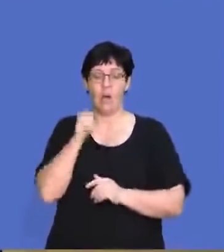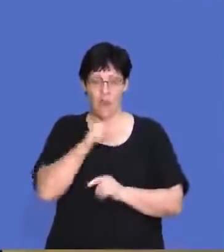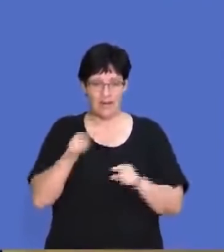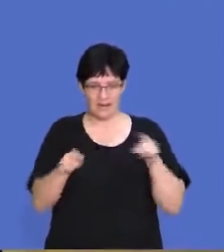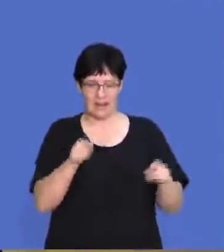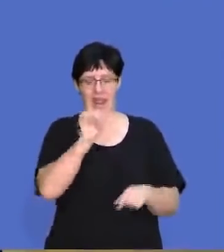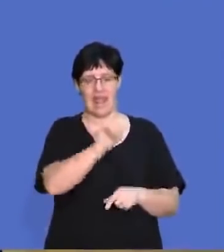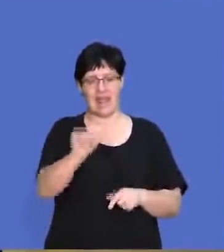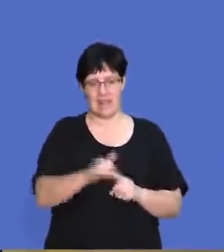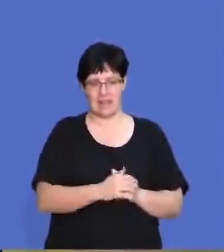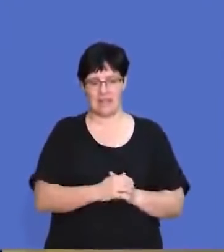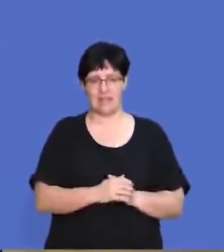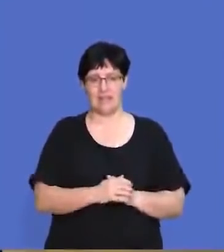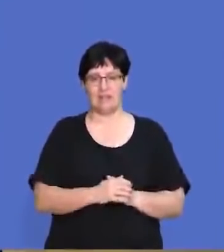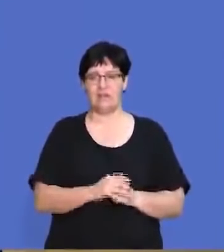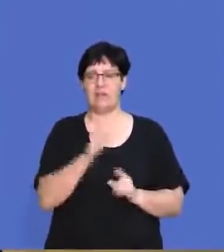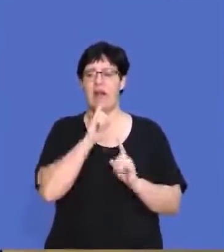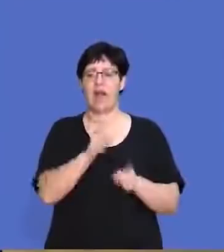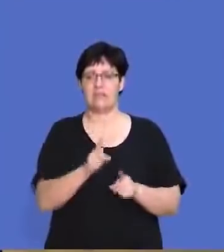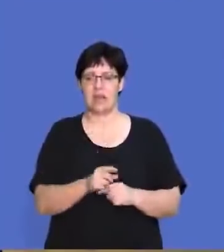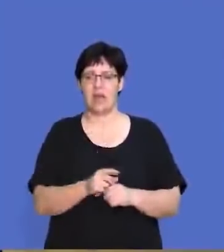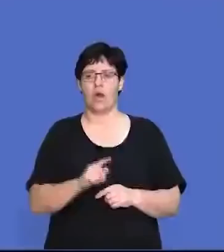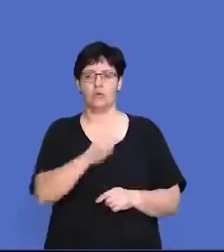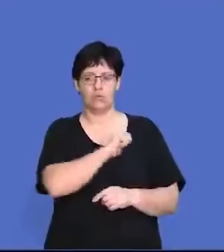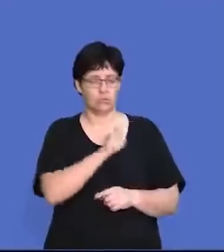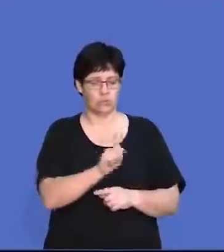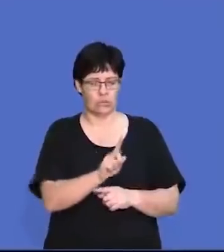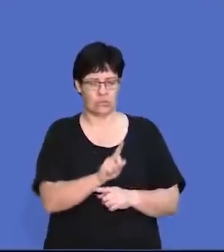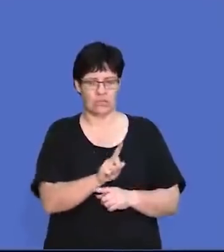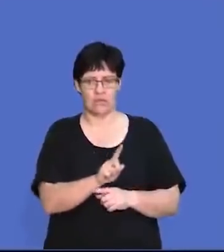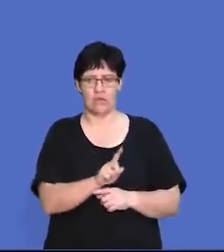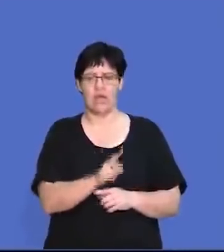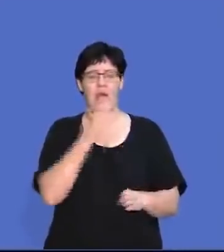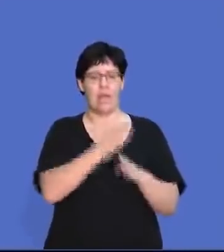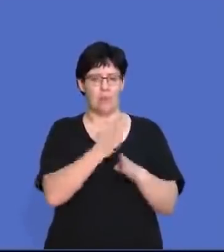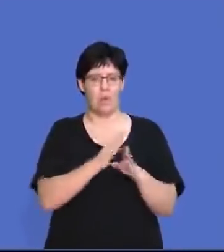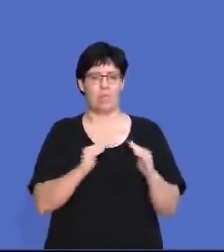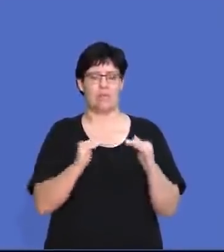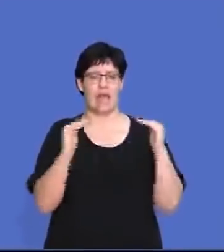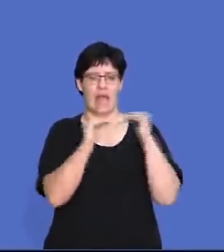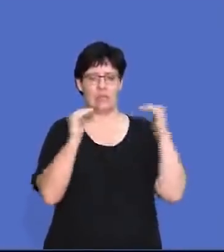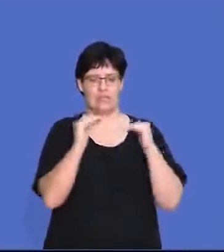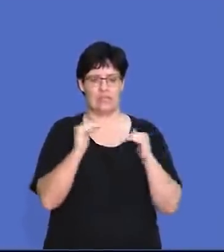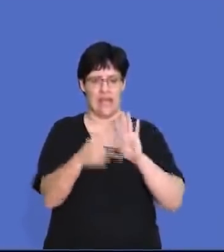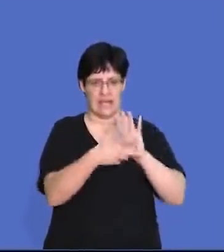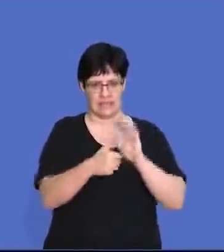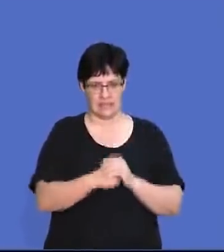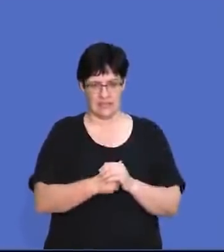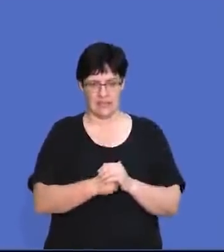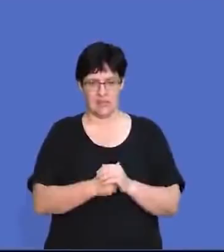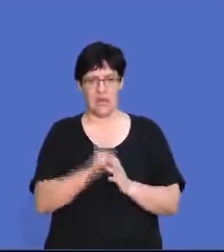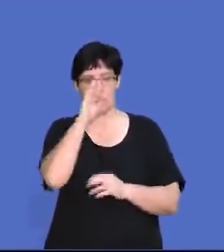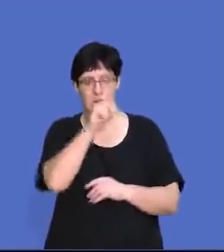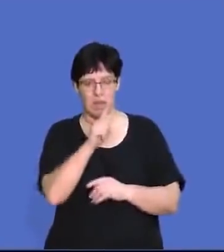when it comes to affirmative action. So the answer that we're actually looking for was the Employment Equity Act. Remember